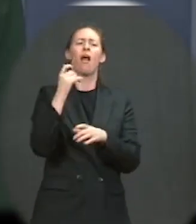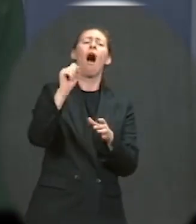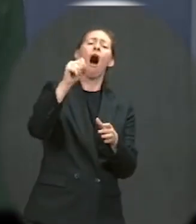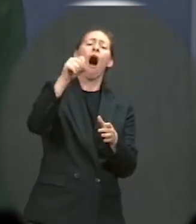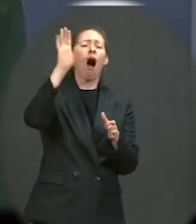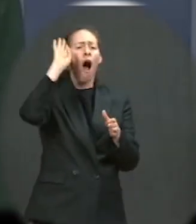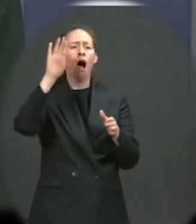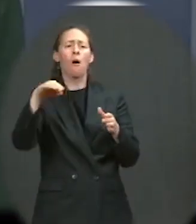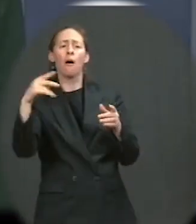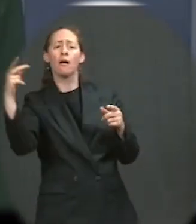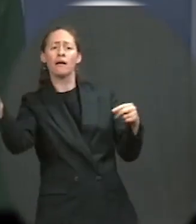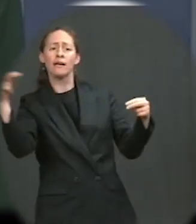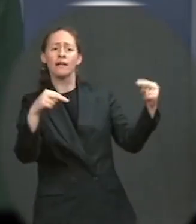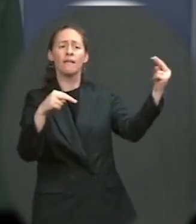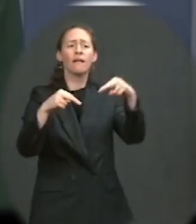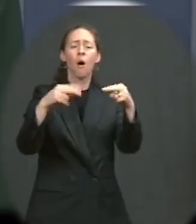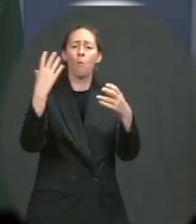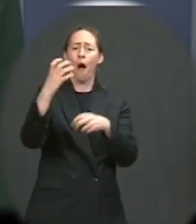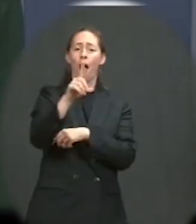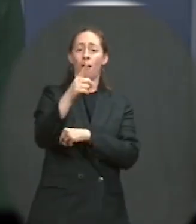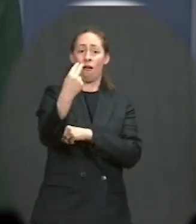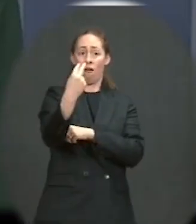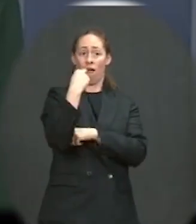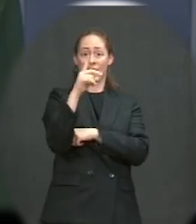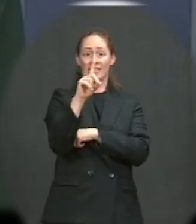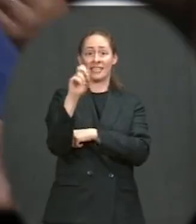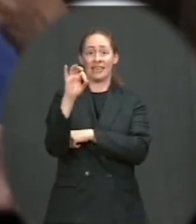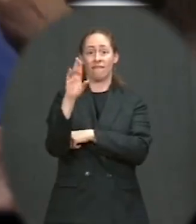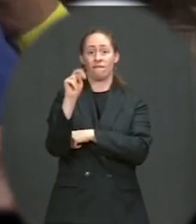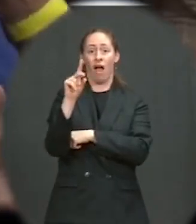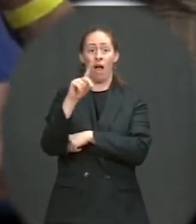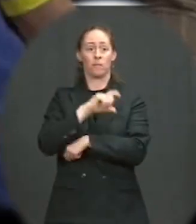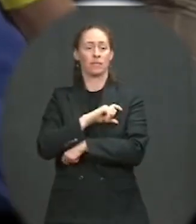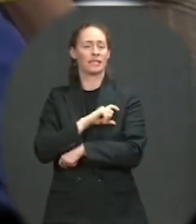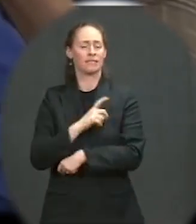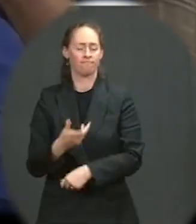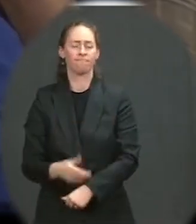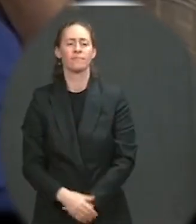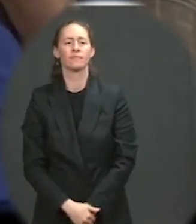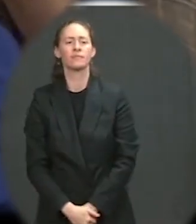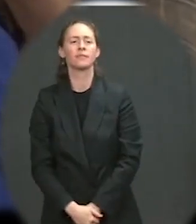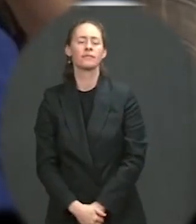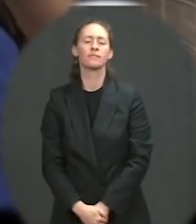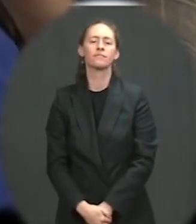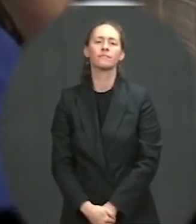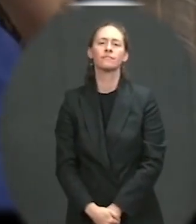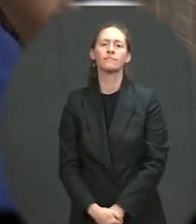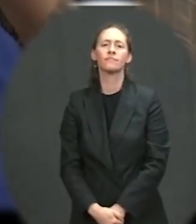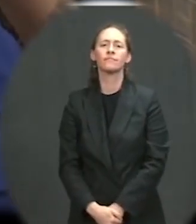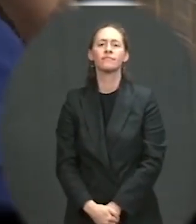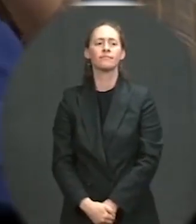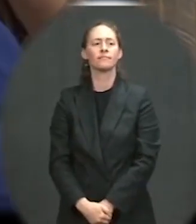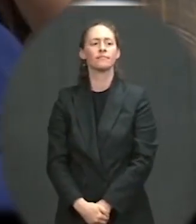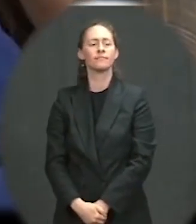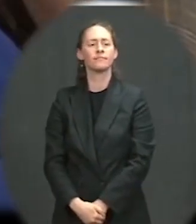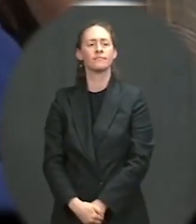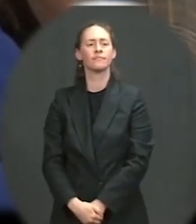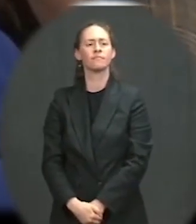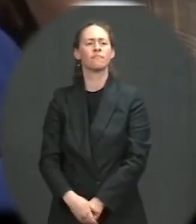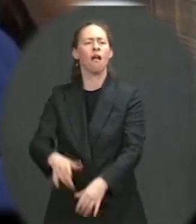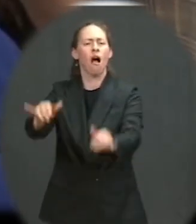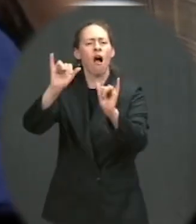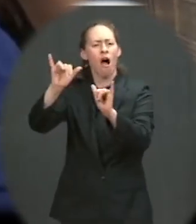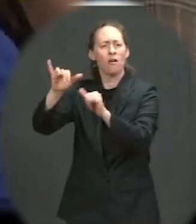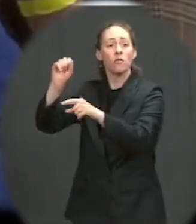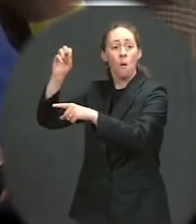concede there is a political calculation to having the vice president visit the border before Donald Trump goes, and with a drumbeat from